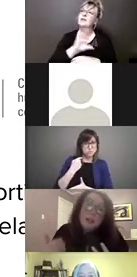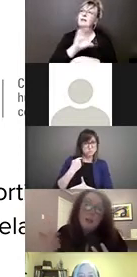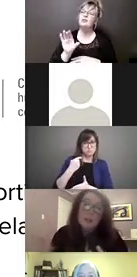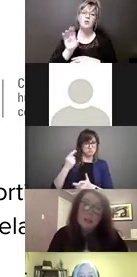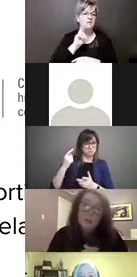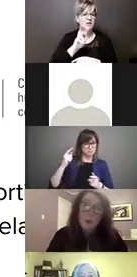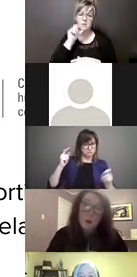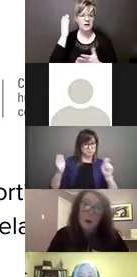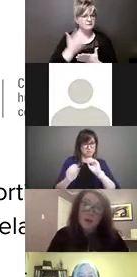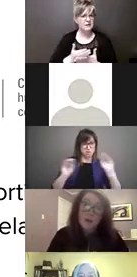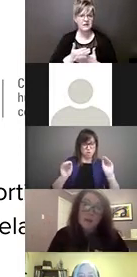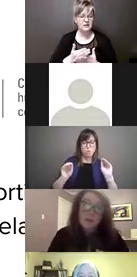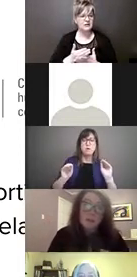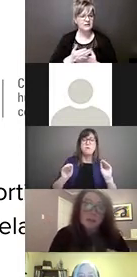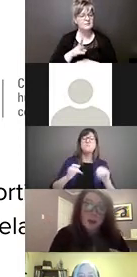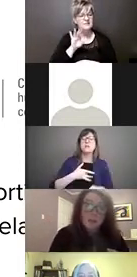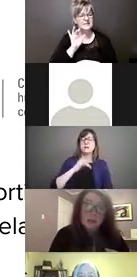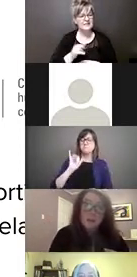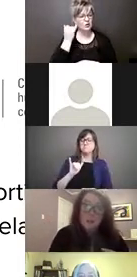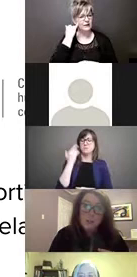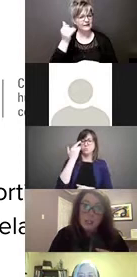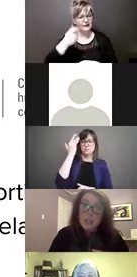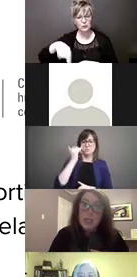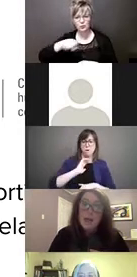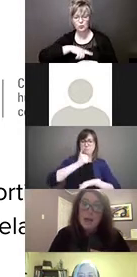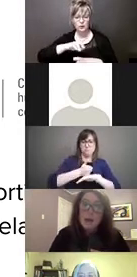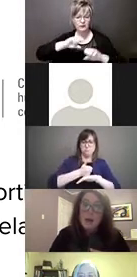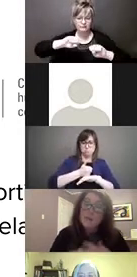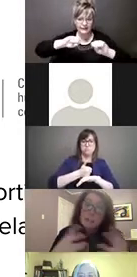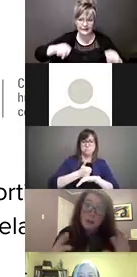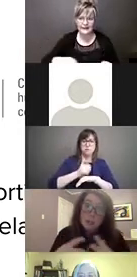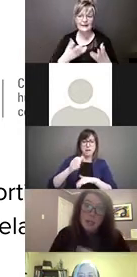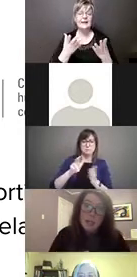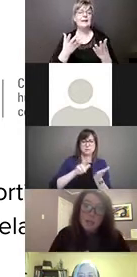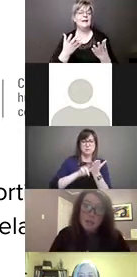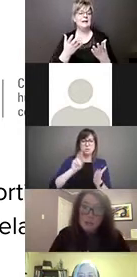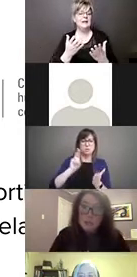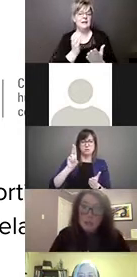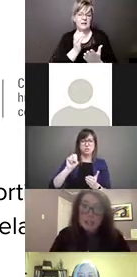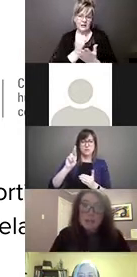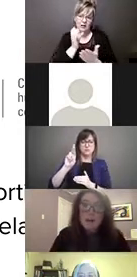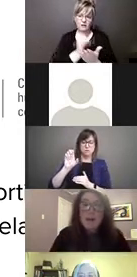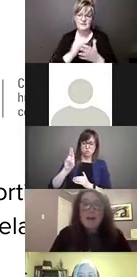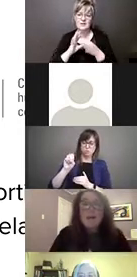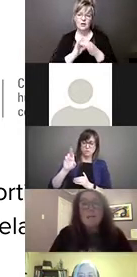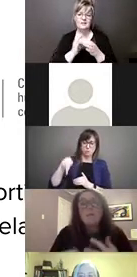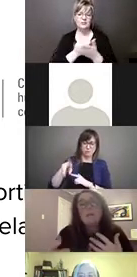And that was an impetus for the development of the convention of the CRPD in the first place.